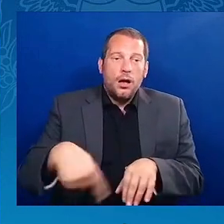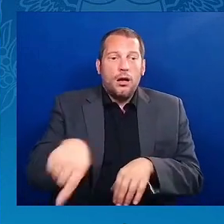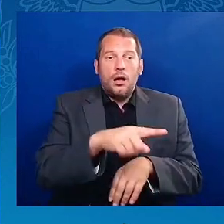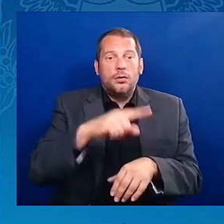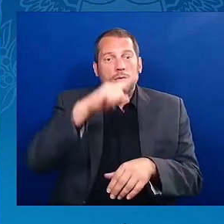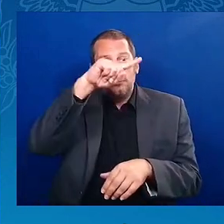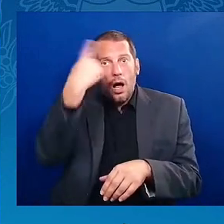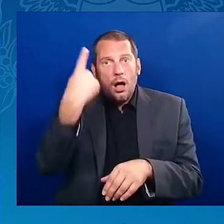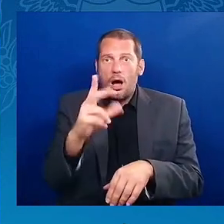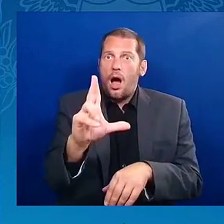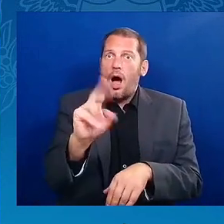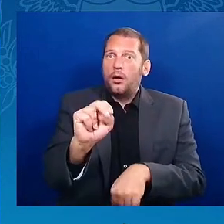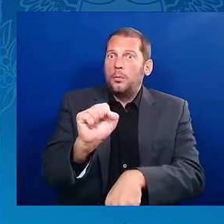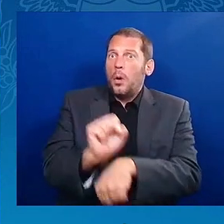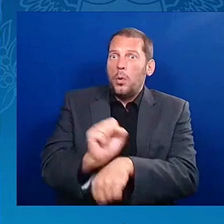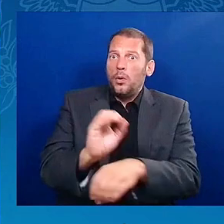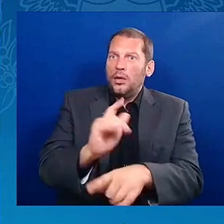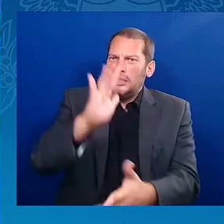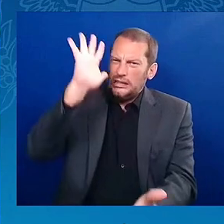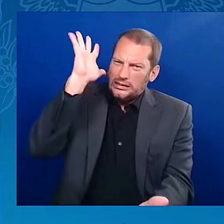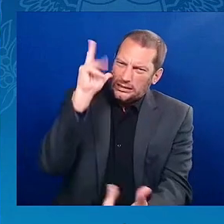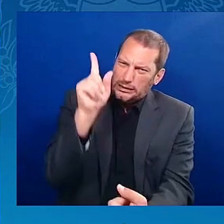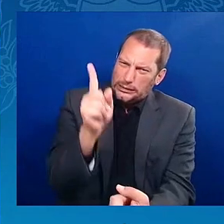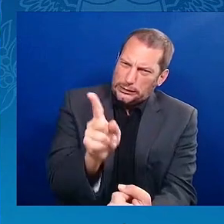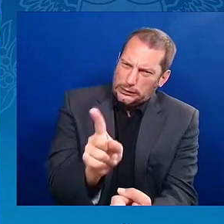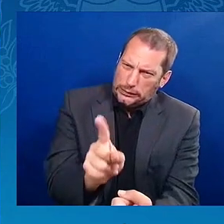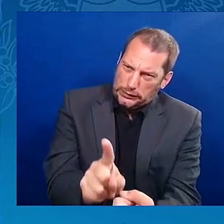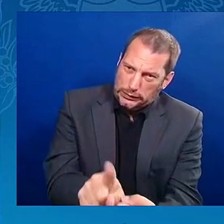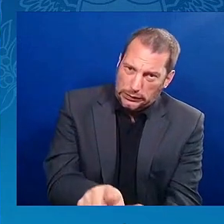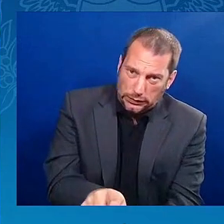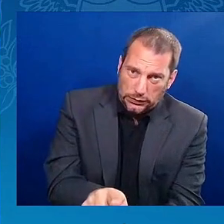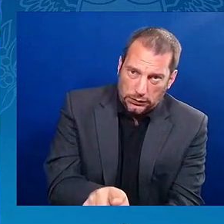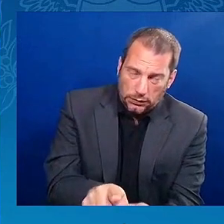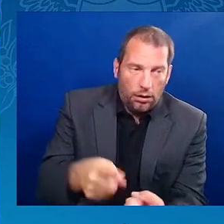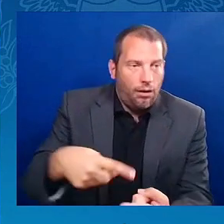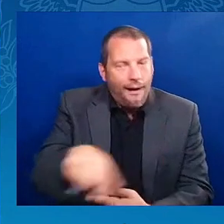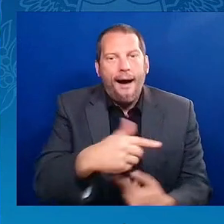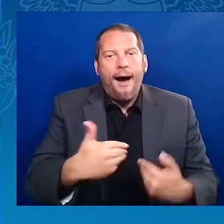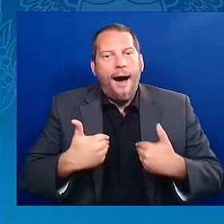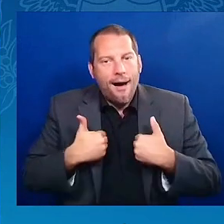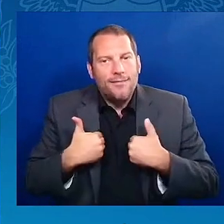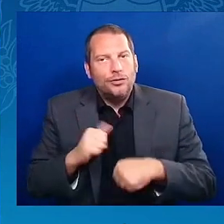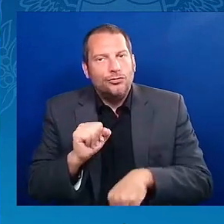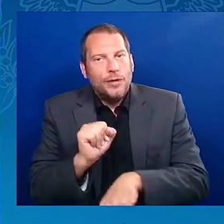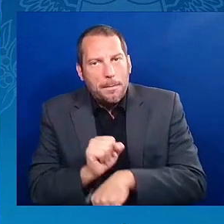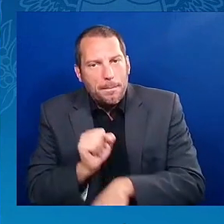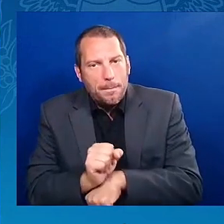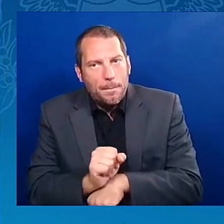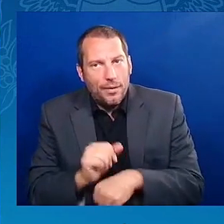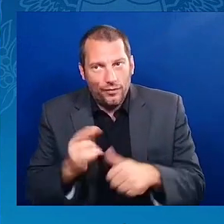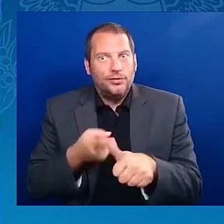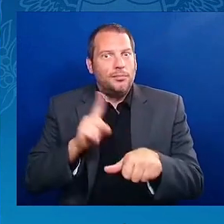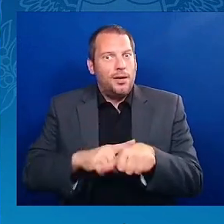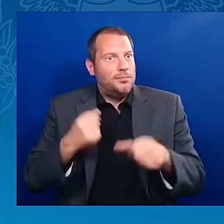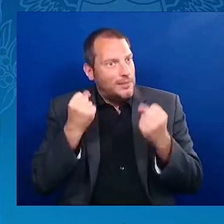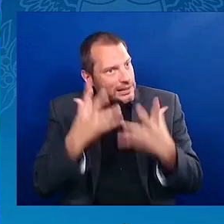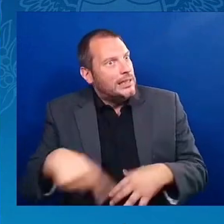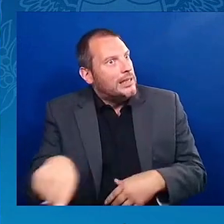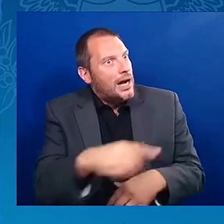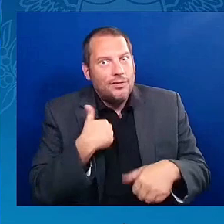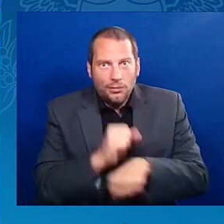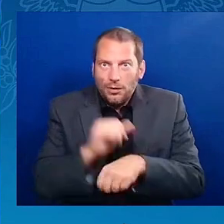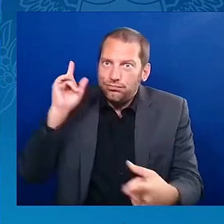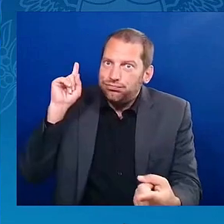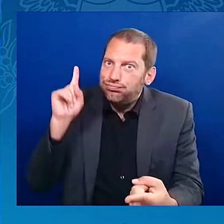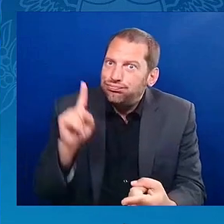baseline, which is that people have a job. In our community, we also have ambition, aspirations,